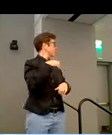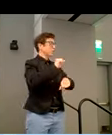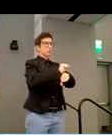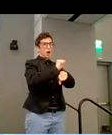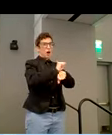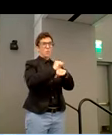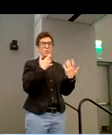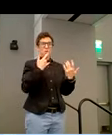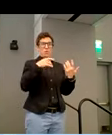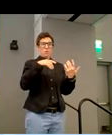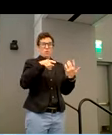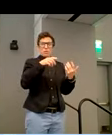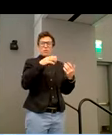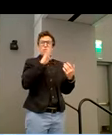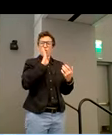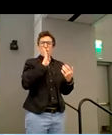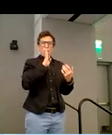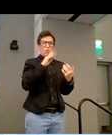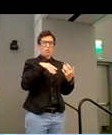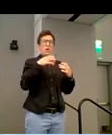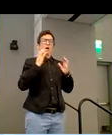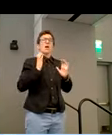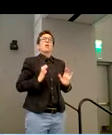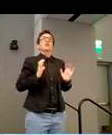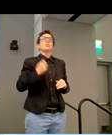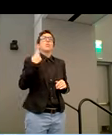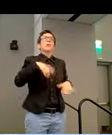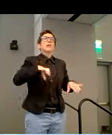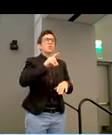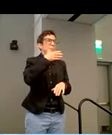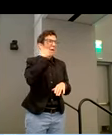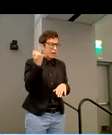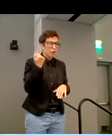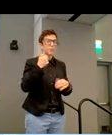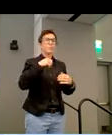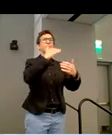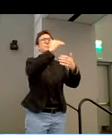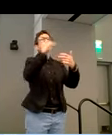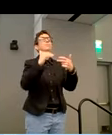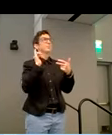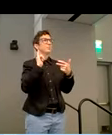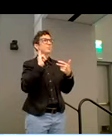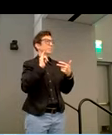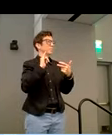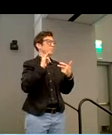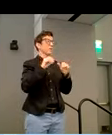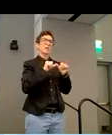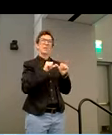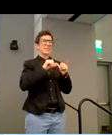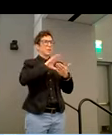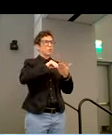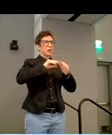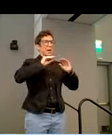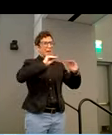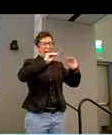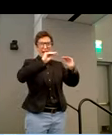talk with as many users as possible, customers to understand what we can do better. And the second part of that is to take those learning and to educate it to